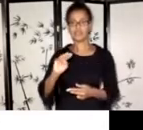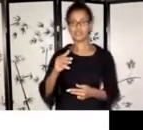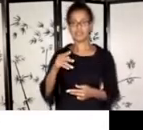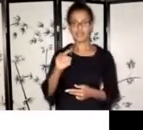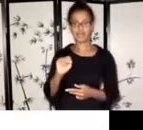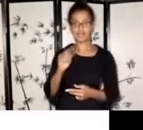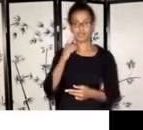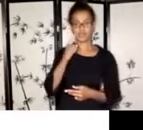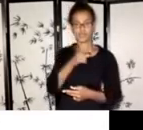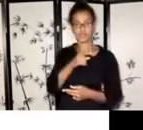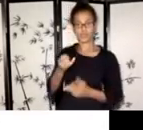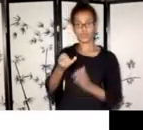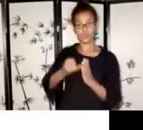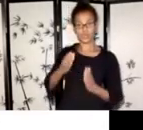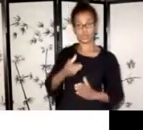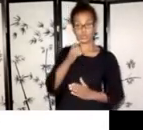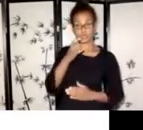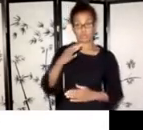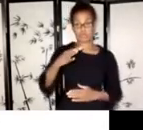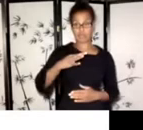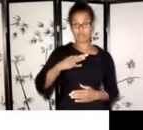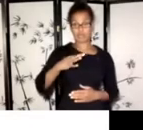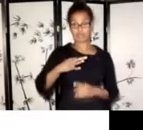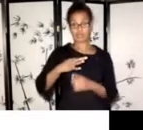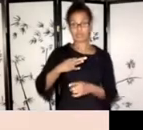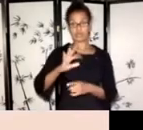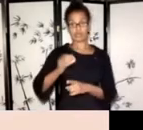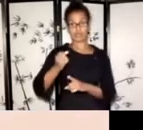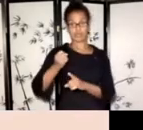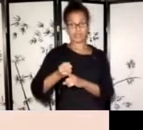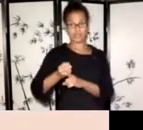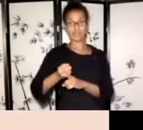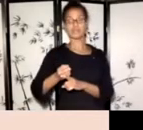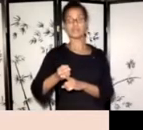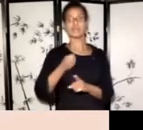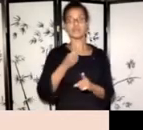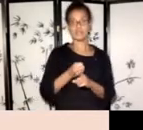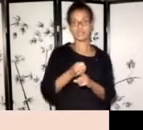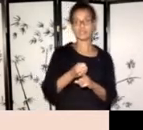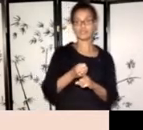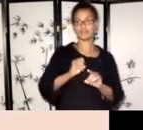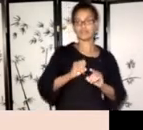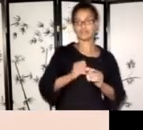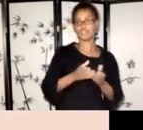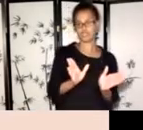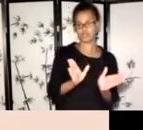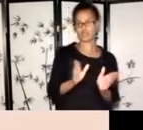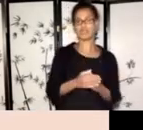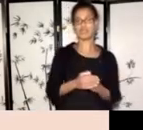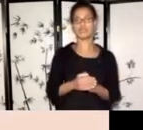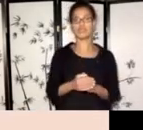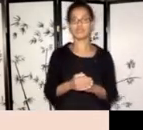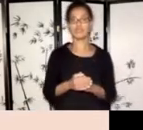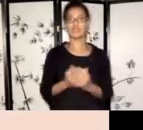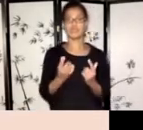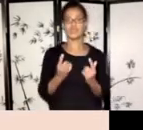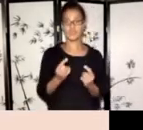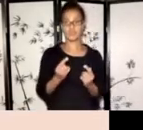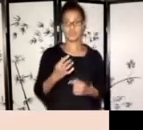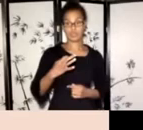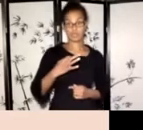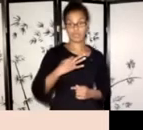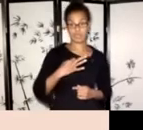applying. Um, yeah, so that's, uh, the process. So basically it goes to panel, um,